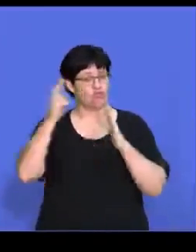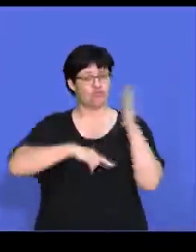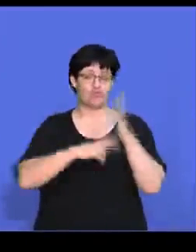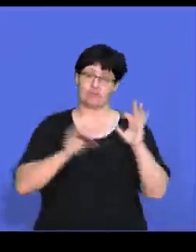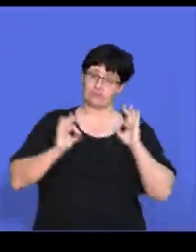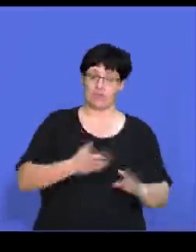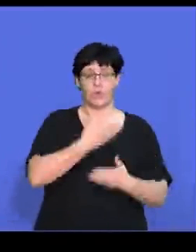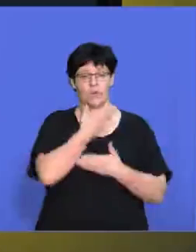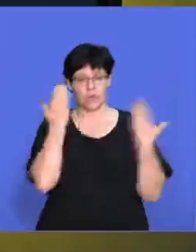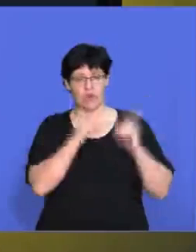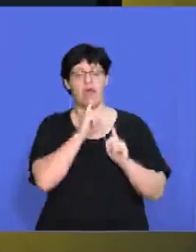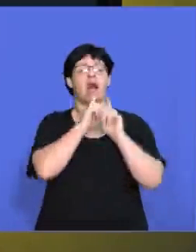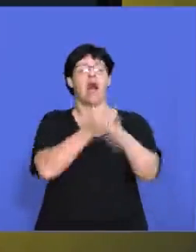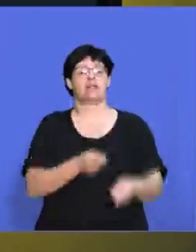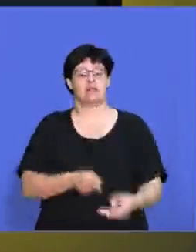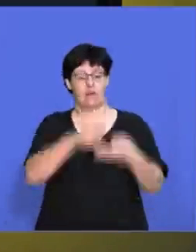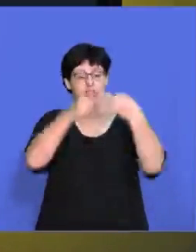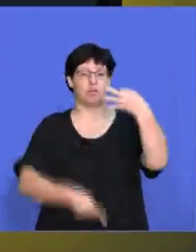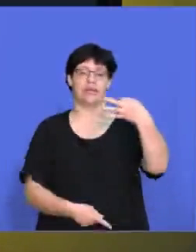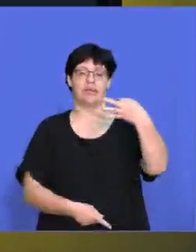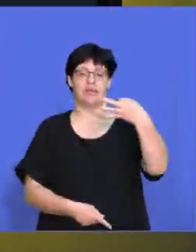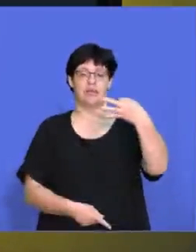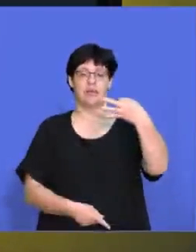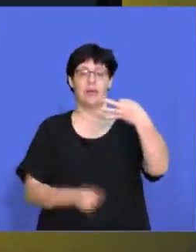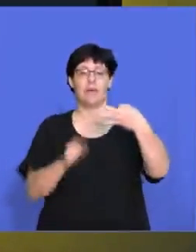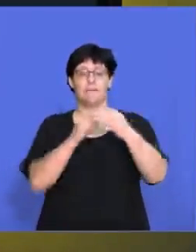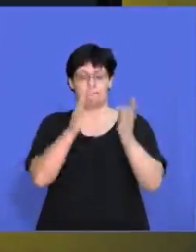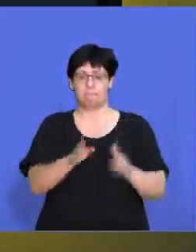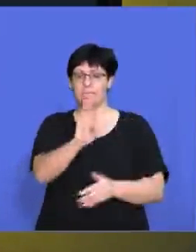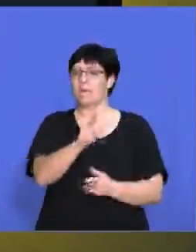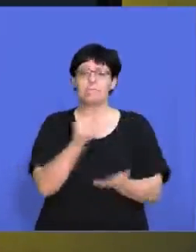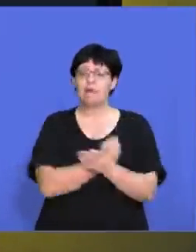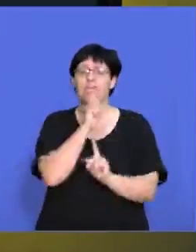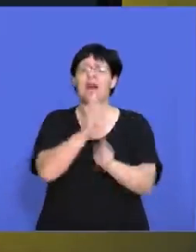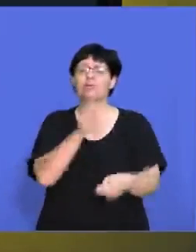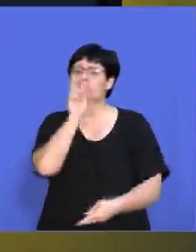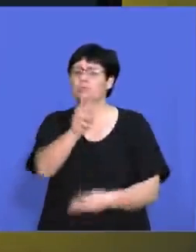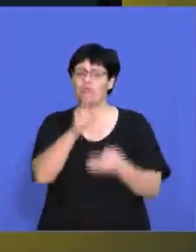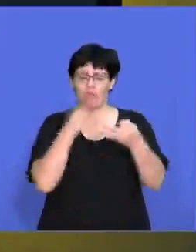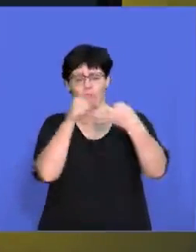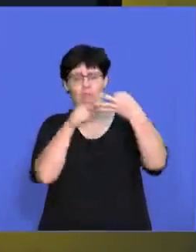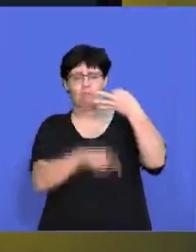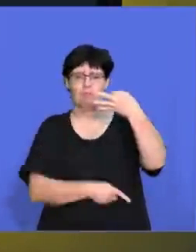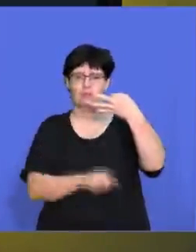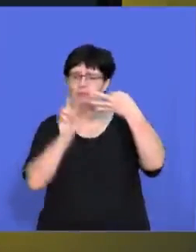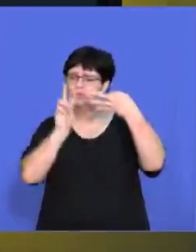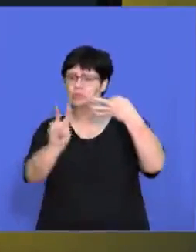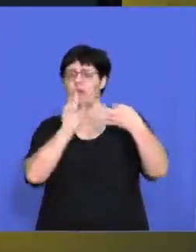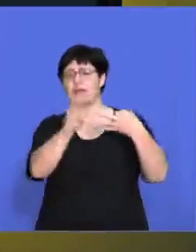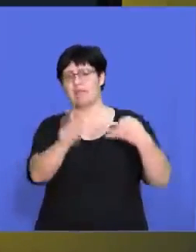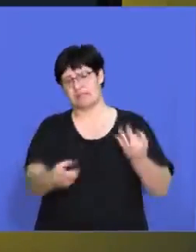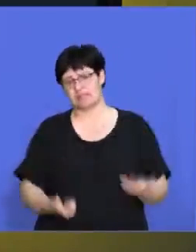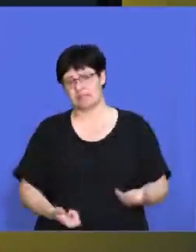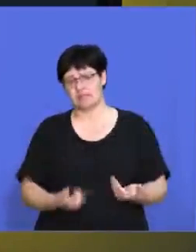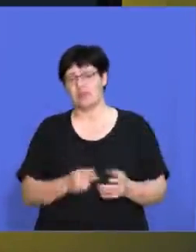a lot of matriculants don't read the instructions. They answer all three questions from Section B. Um, and, uh,